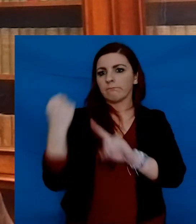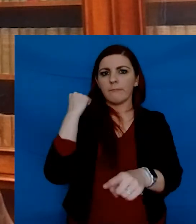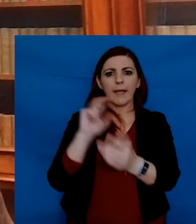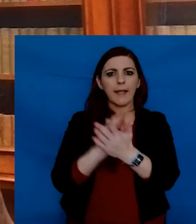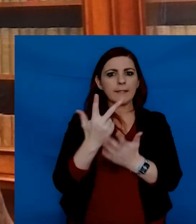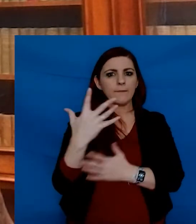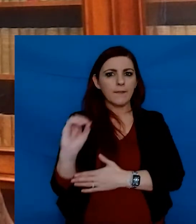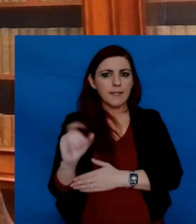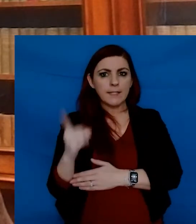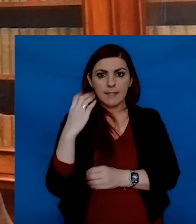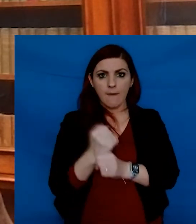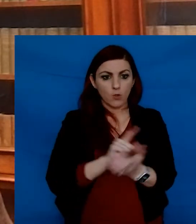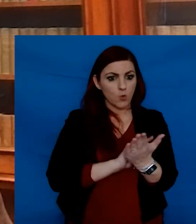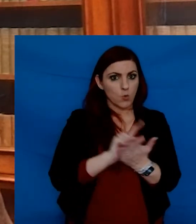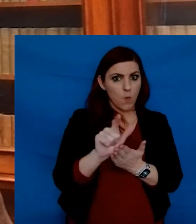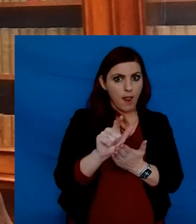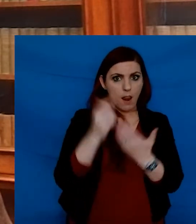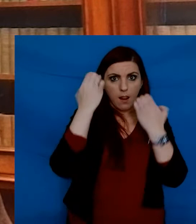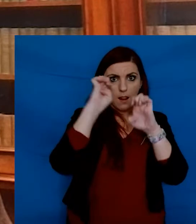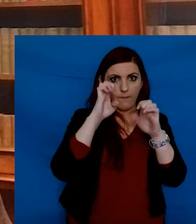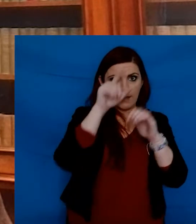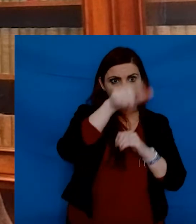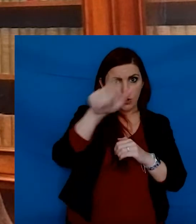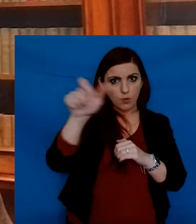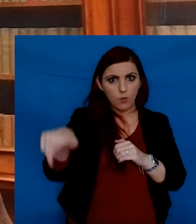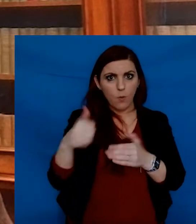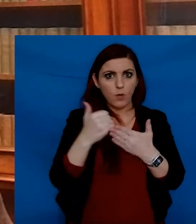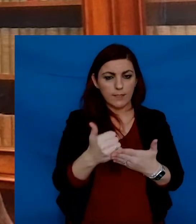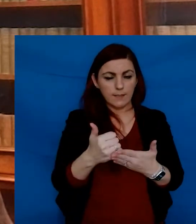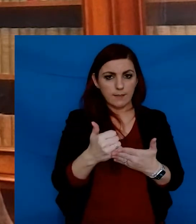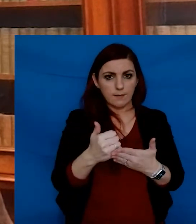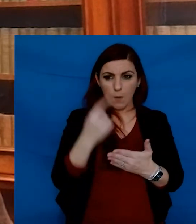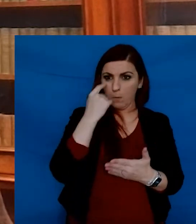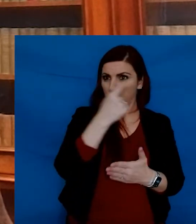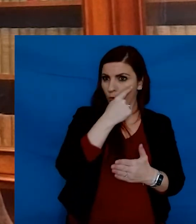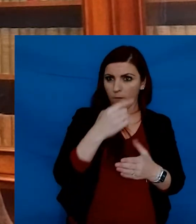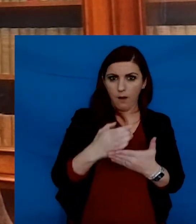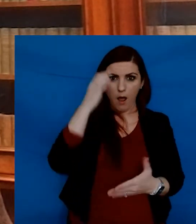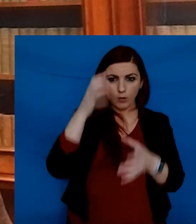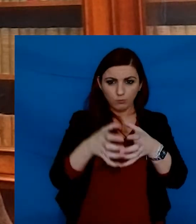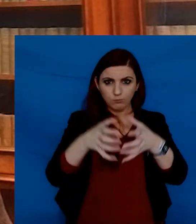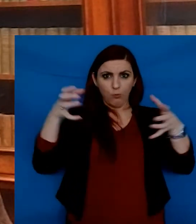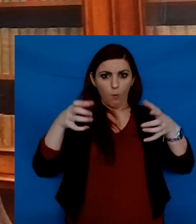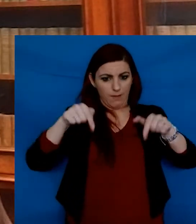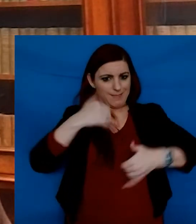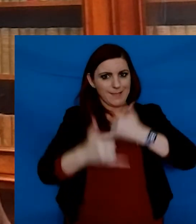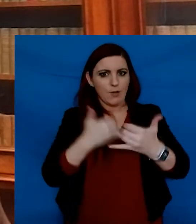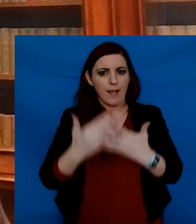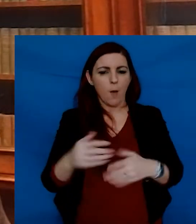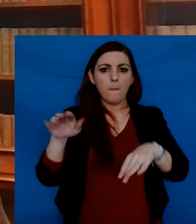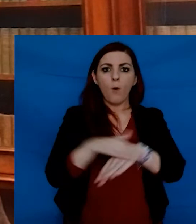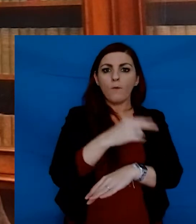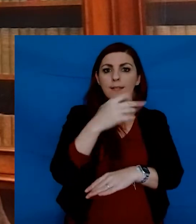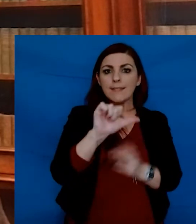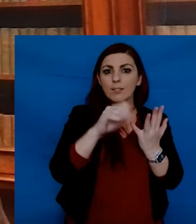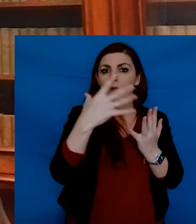Back in 1850, we had 12 Exhibitioners. It's a measure of how the College has grown that this year we have more